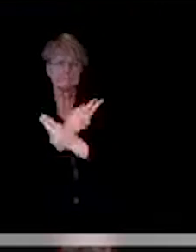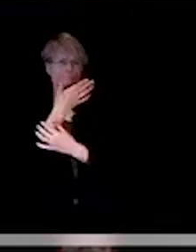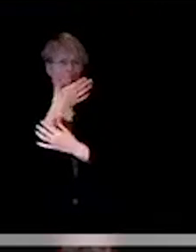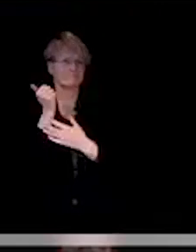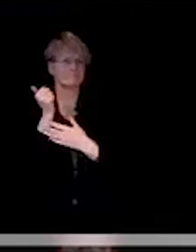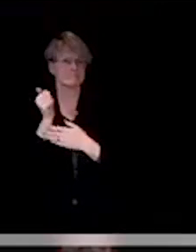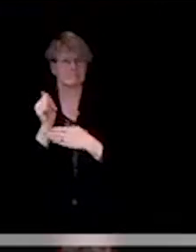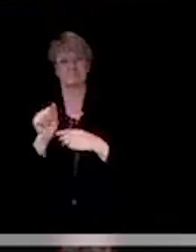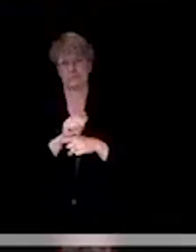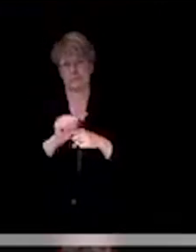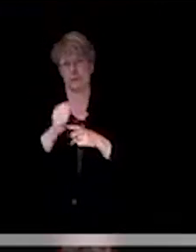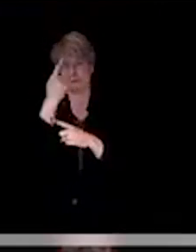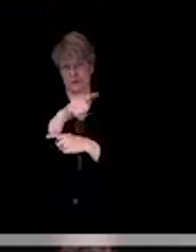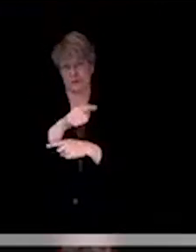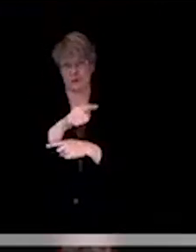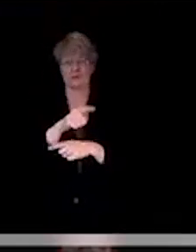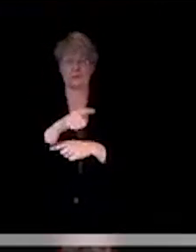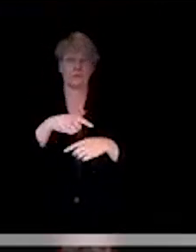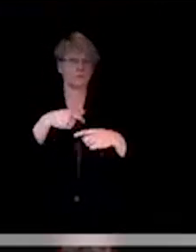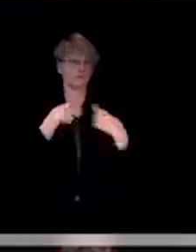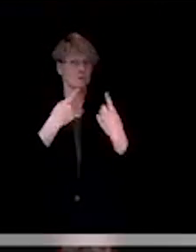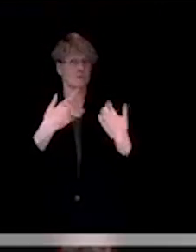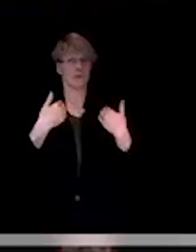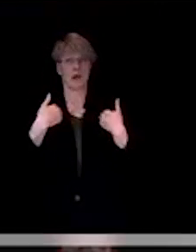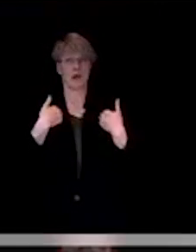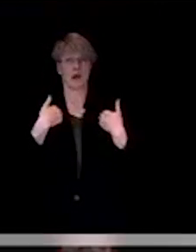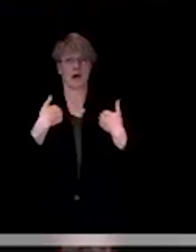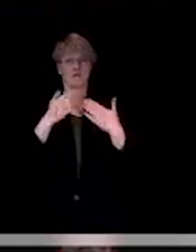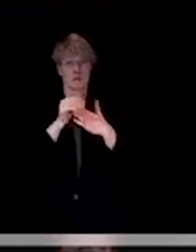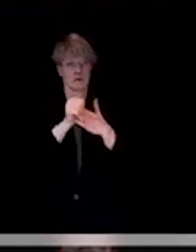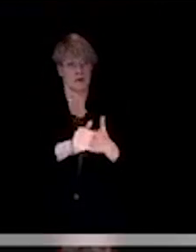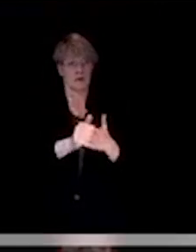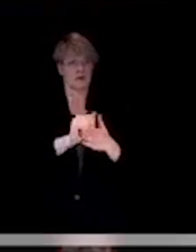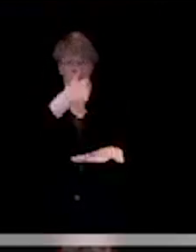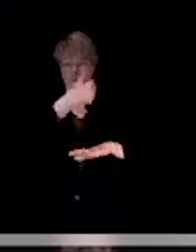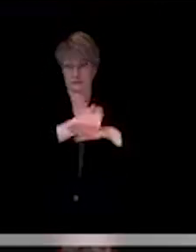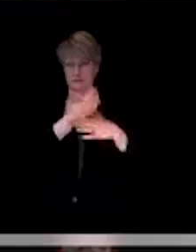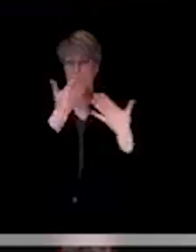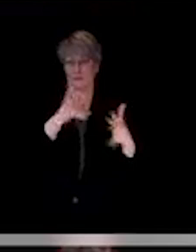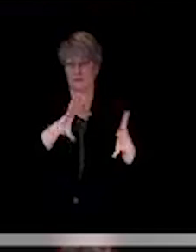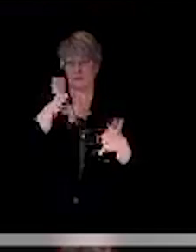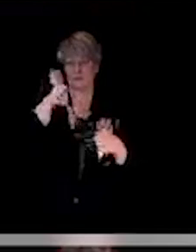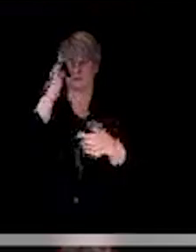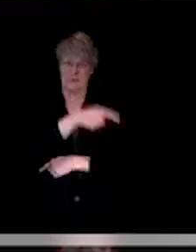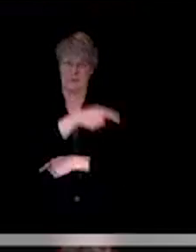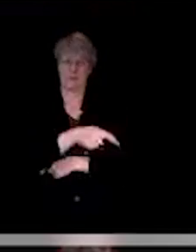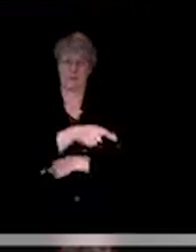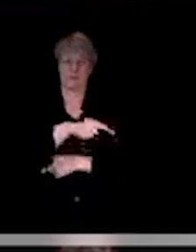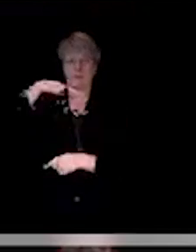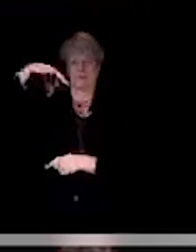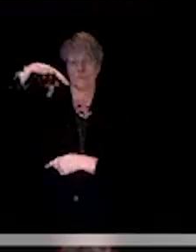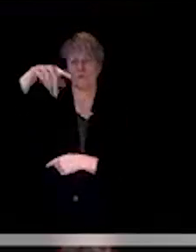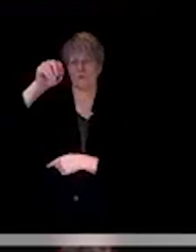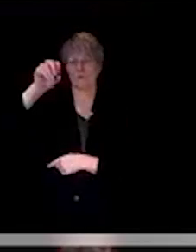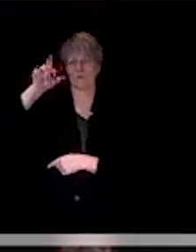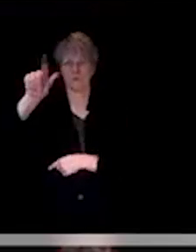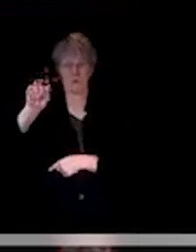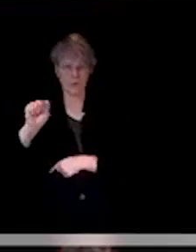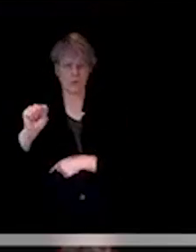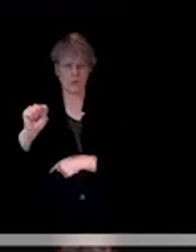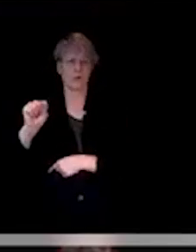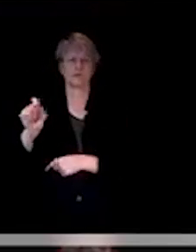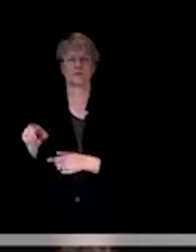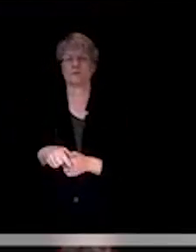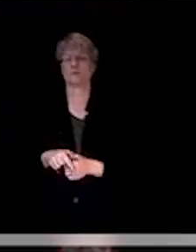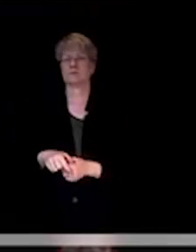guidance that applies to those pools and some of their other components there, such as they have some restaurants, they have some,